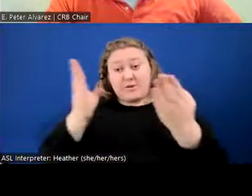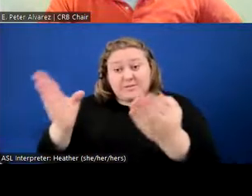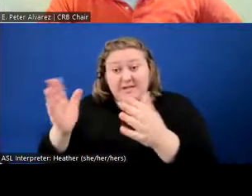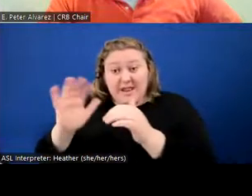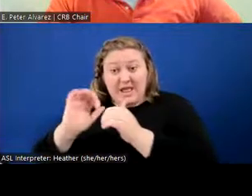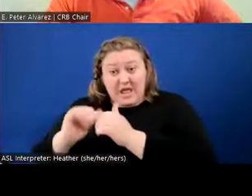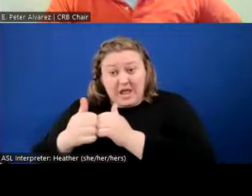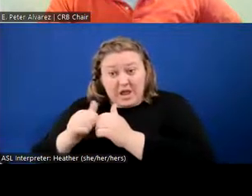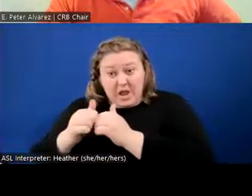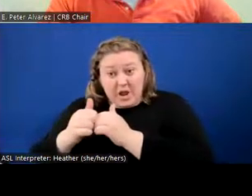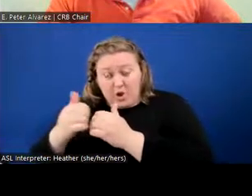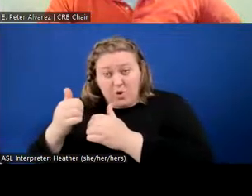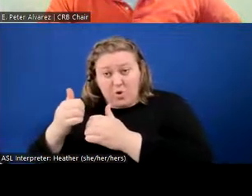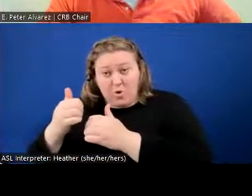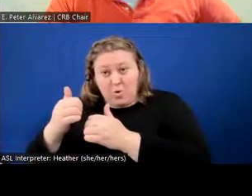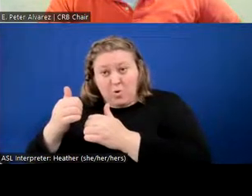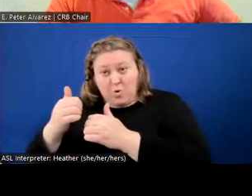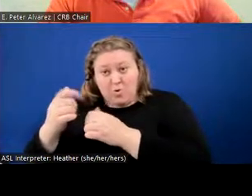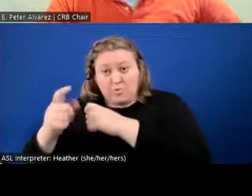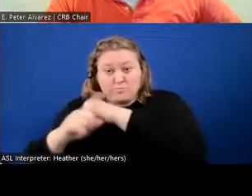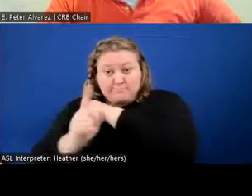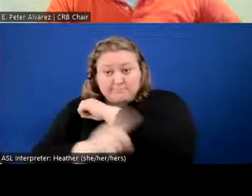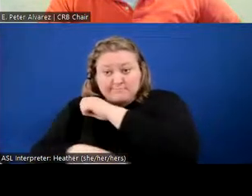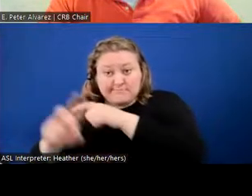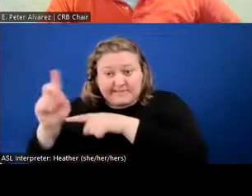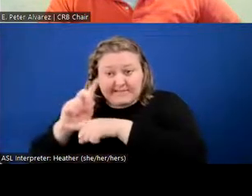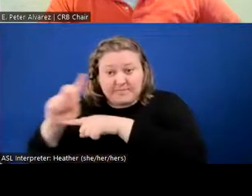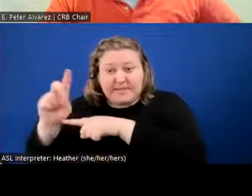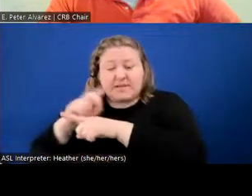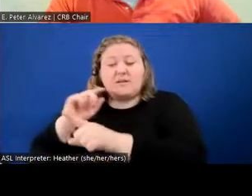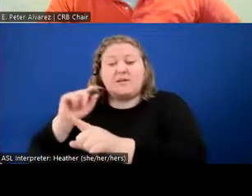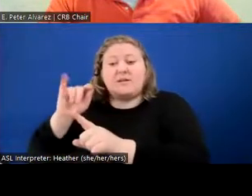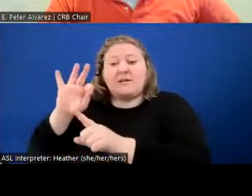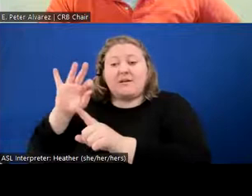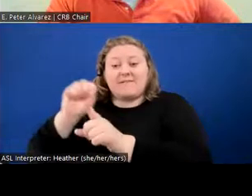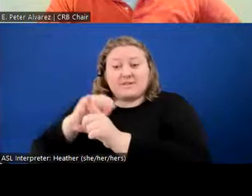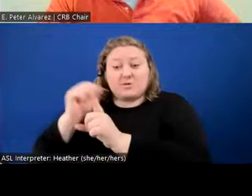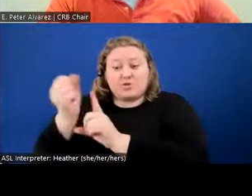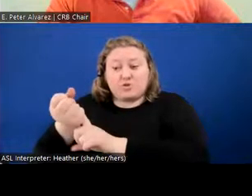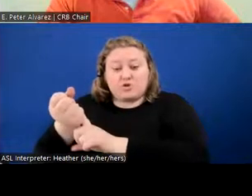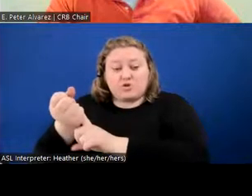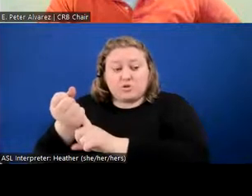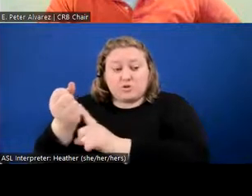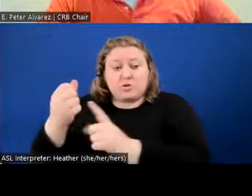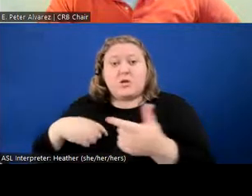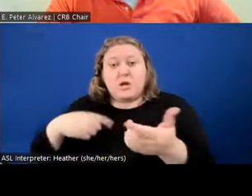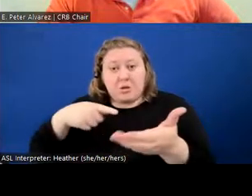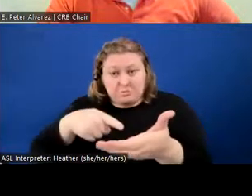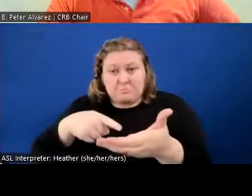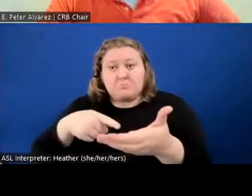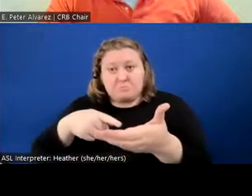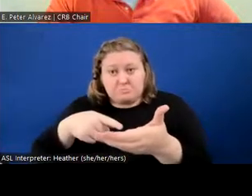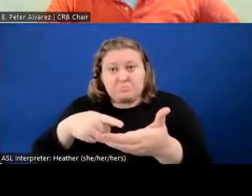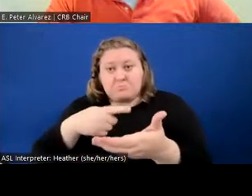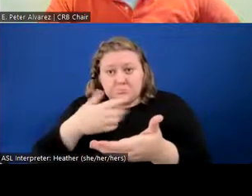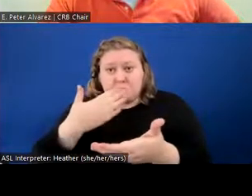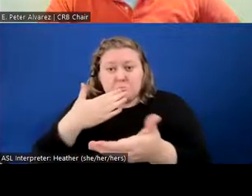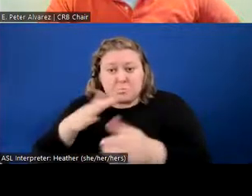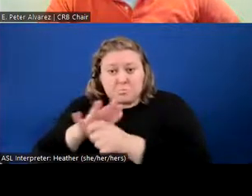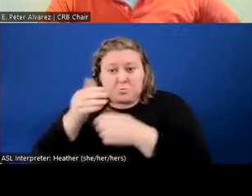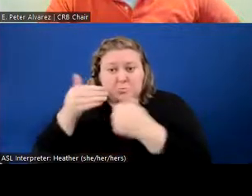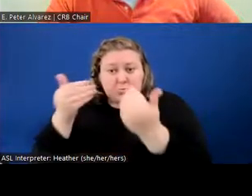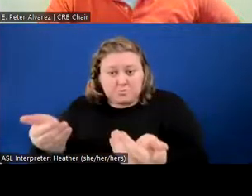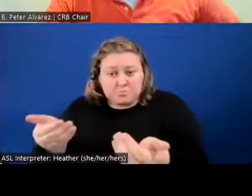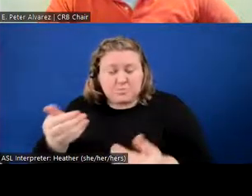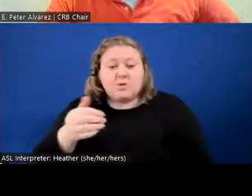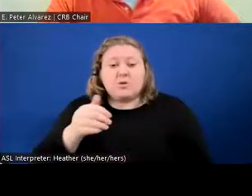when they find that there is a matter that they have found to be sustained. In order to make